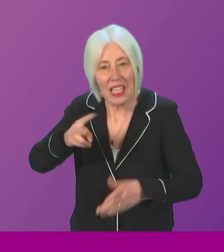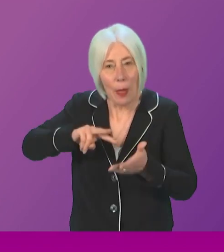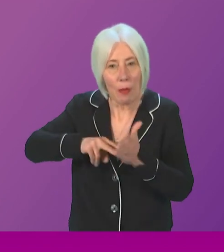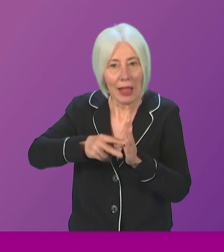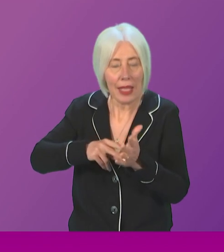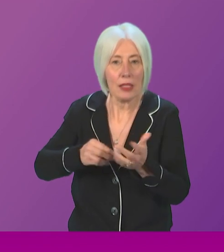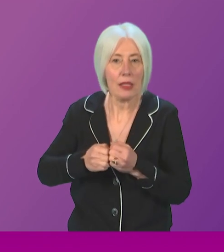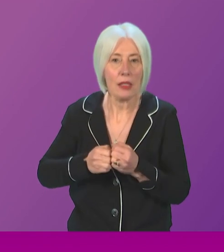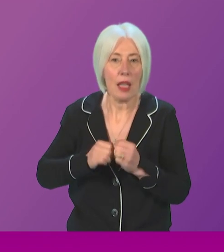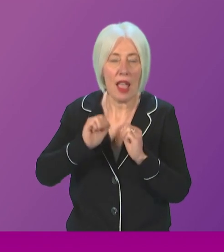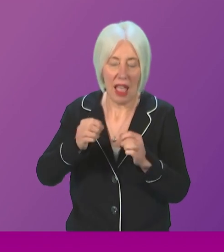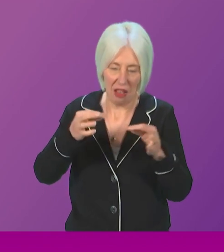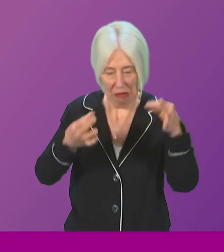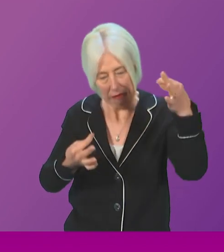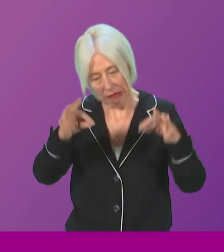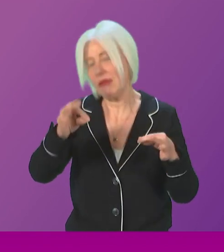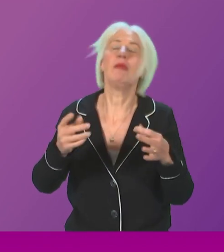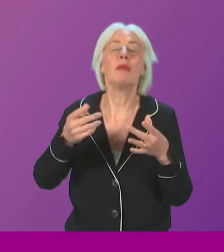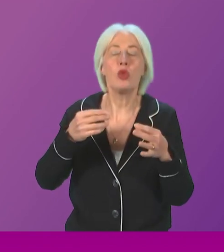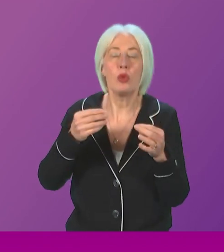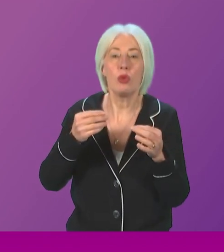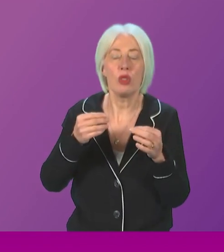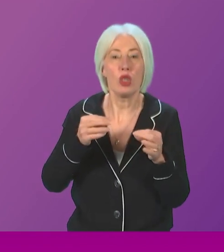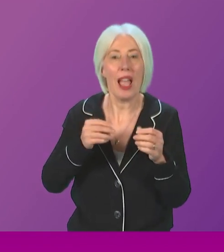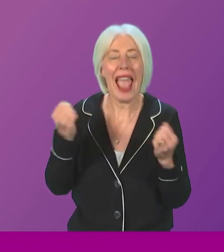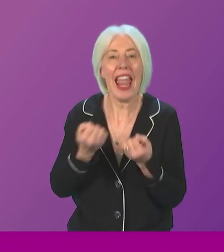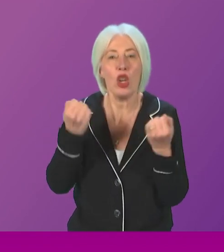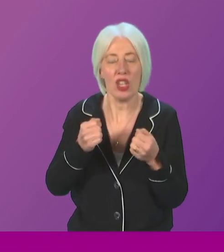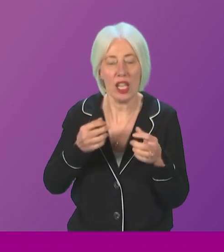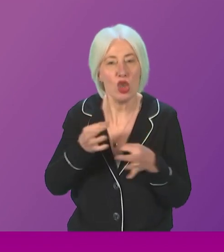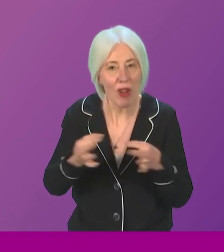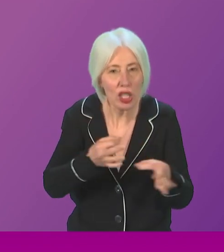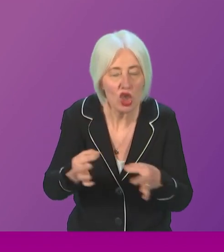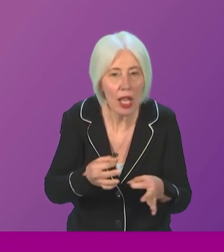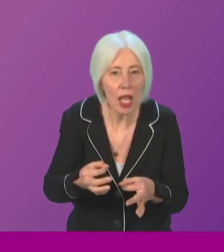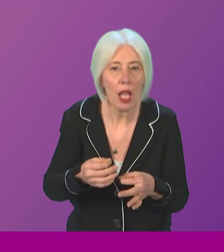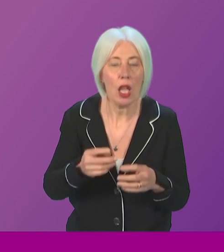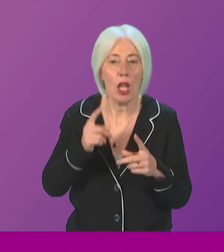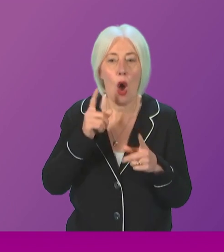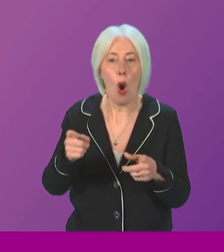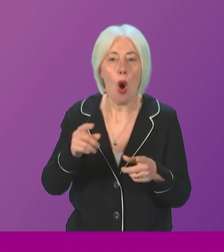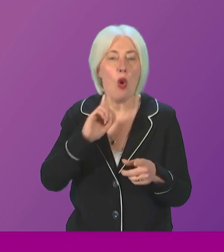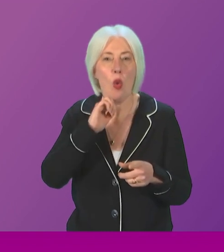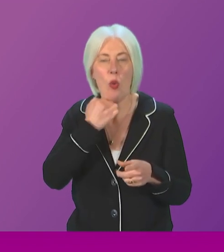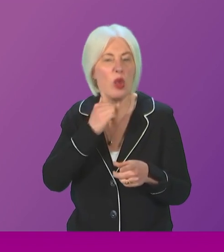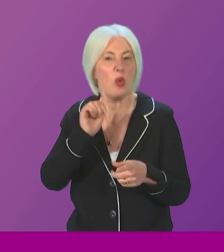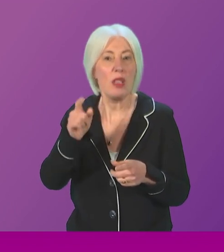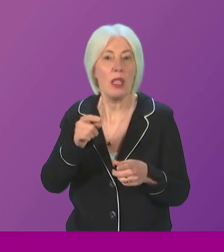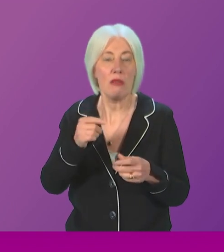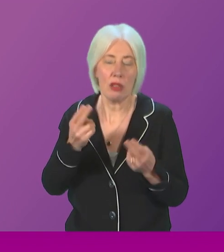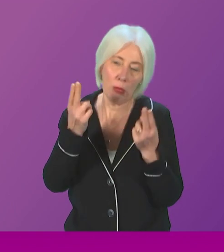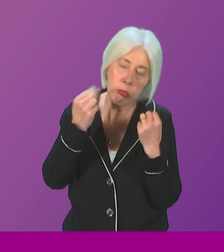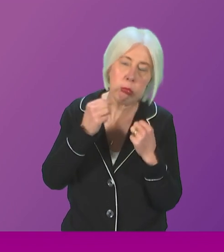threadbare energy strategy to close the North Sea or will he continue to be dictated to by a cabal of green MSPs.